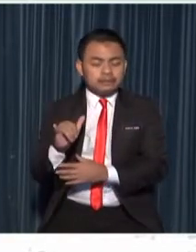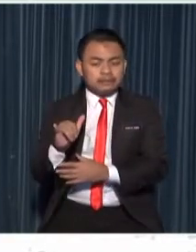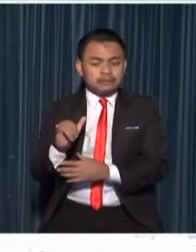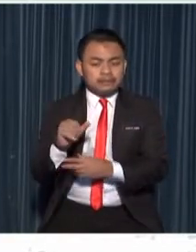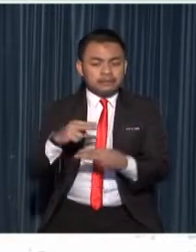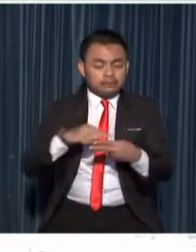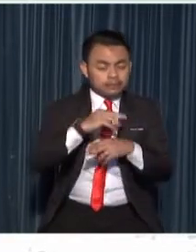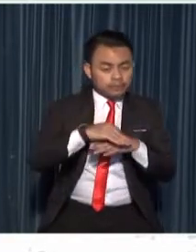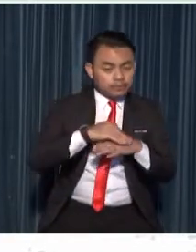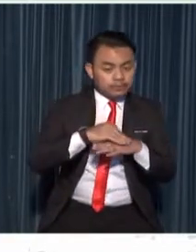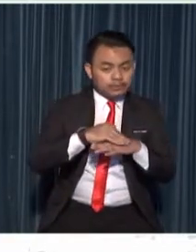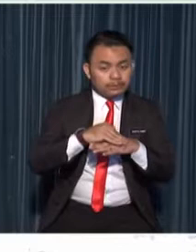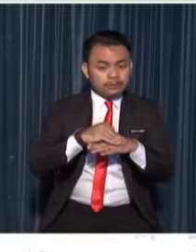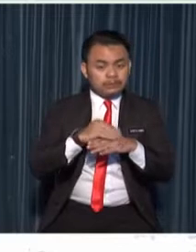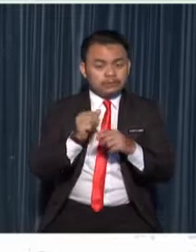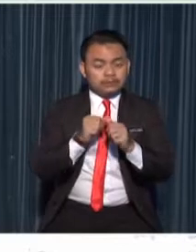seeds